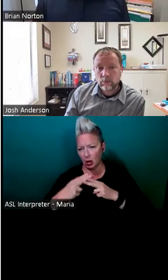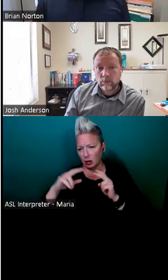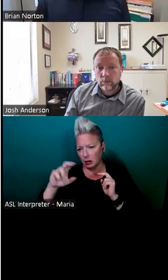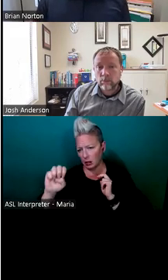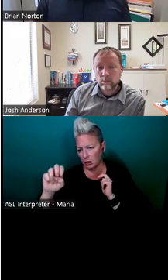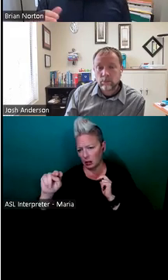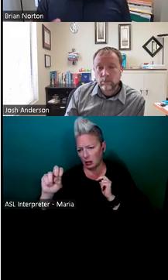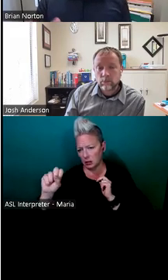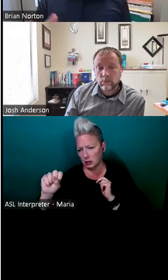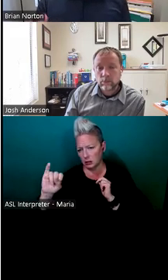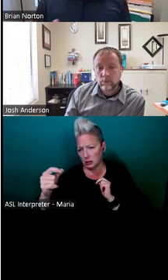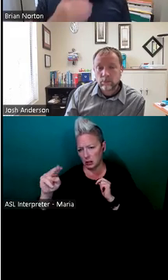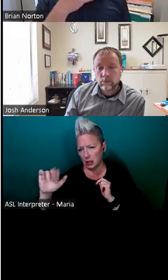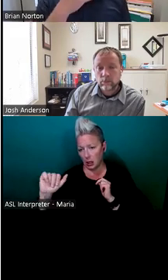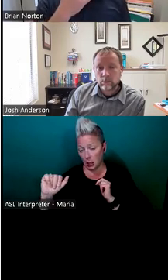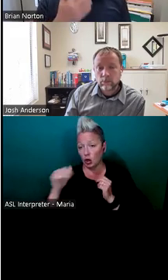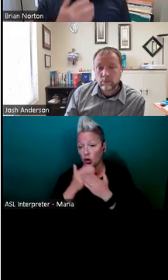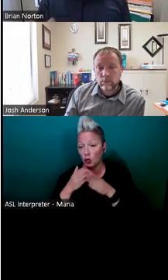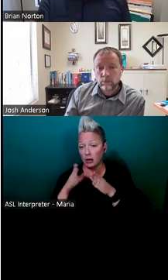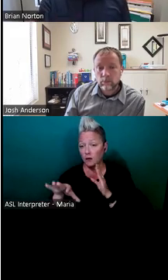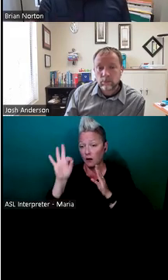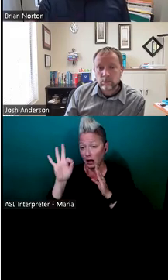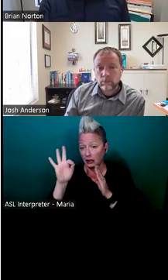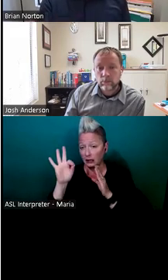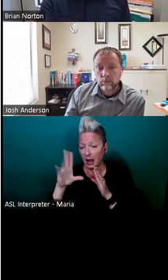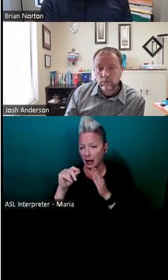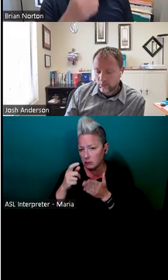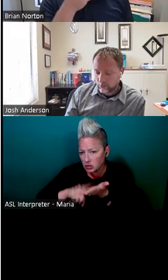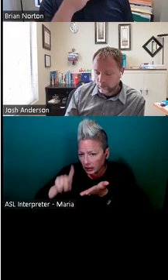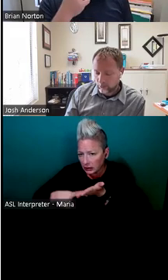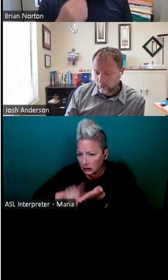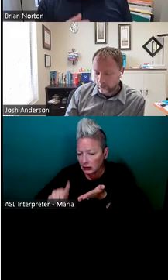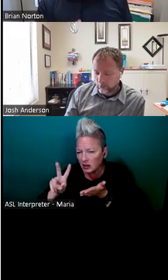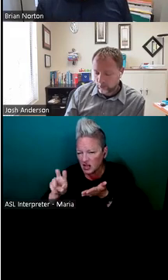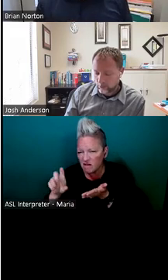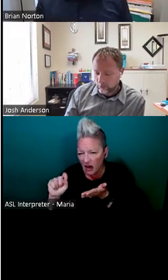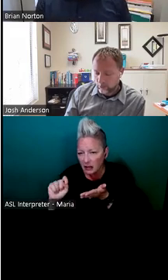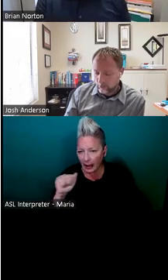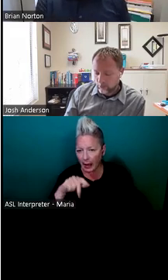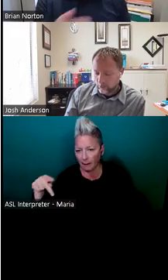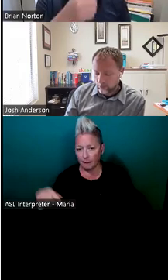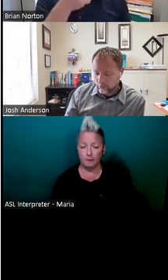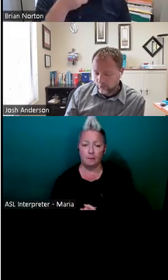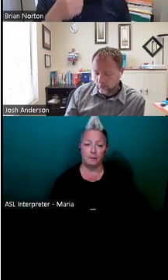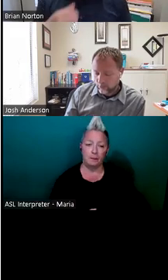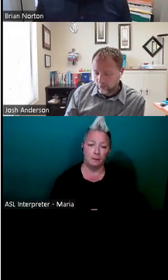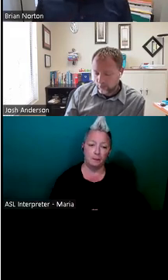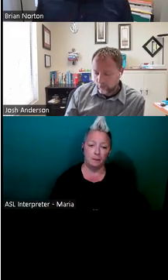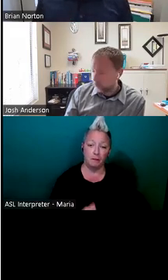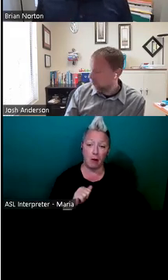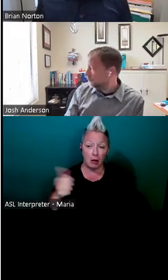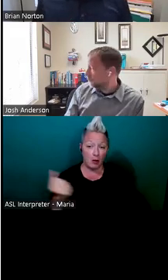it's a really great way to be able to find and vet apps. The other thing I love about this particular company, um, or this particular entity